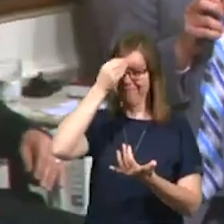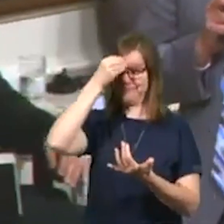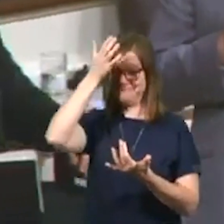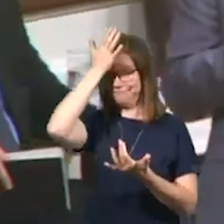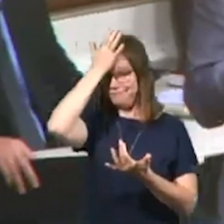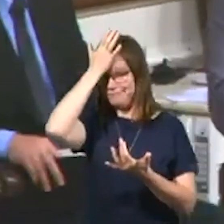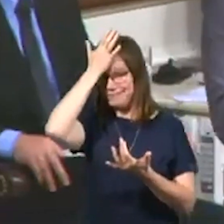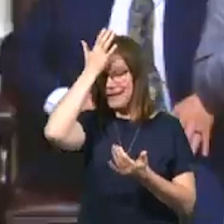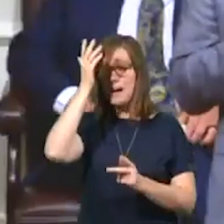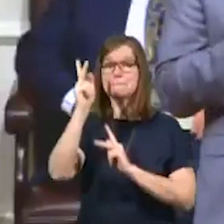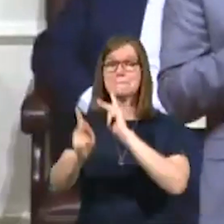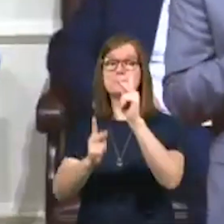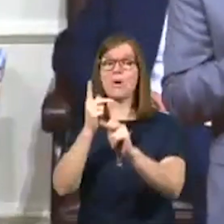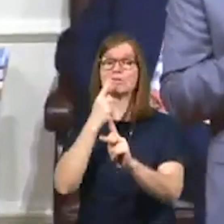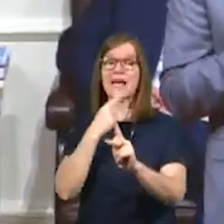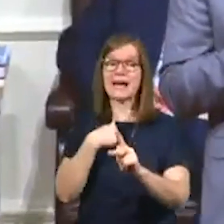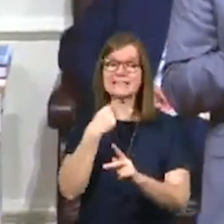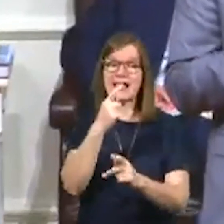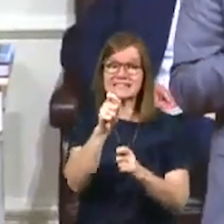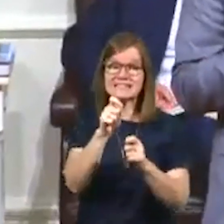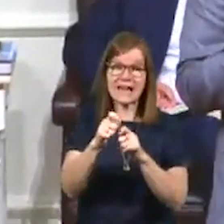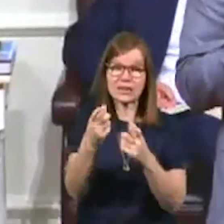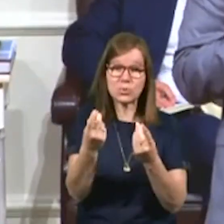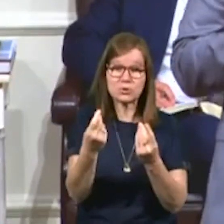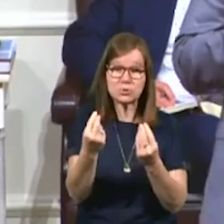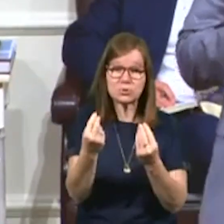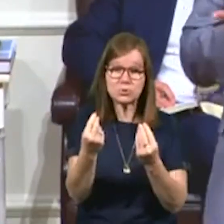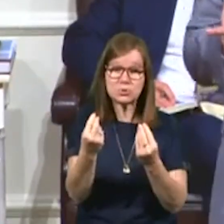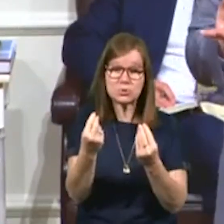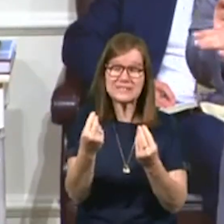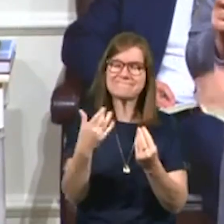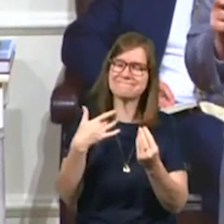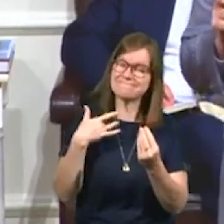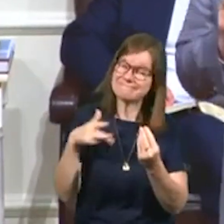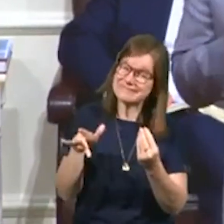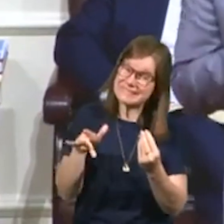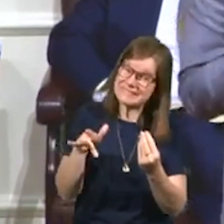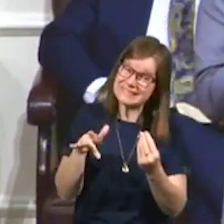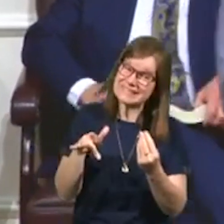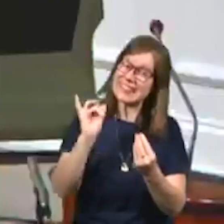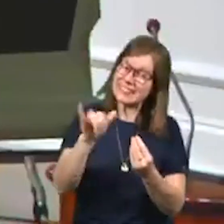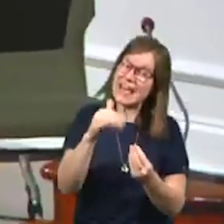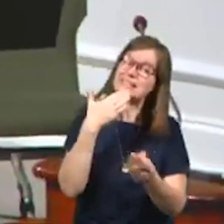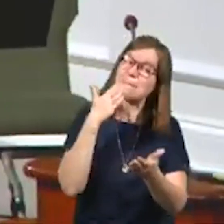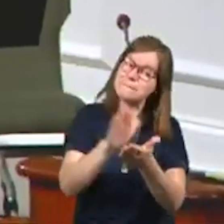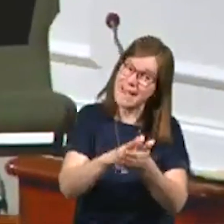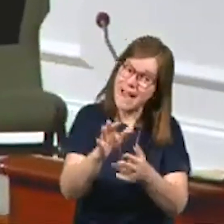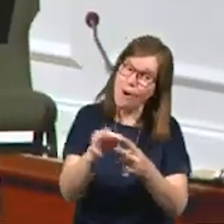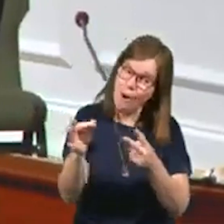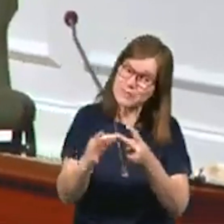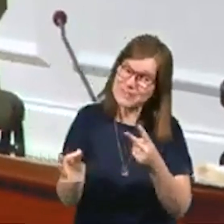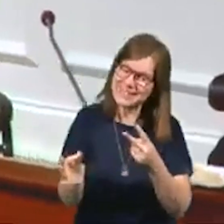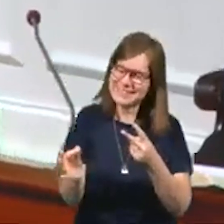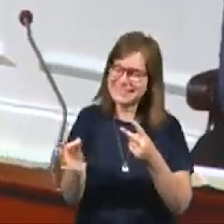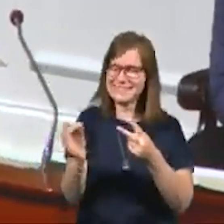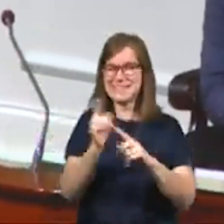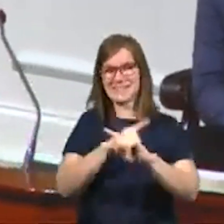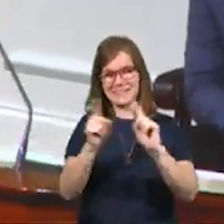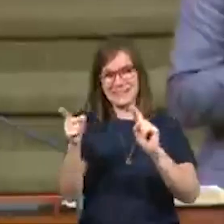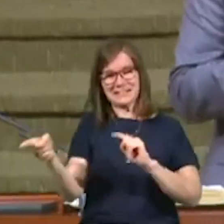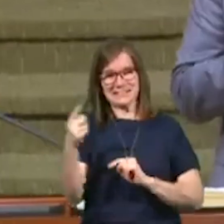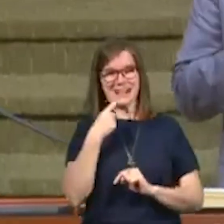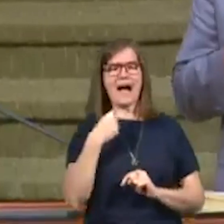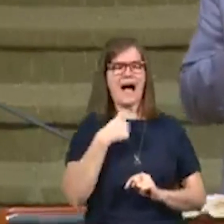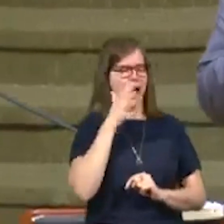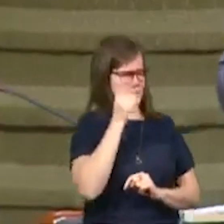that when people say, I'll tell you exactly what to do. Normally that's a bad option. All right. But, uh, he said,